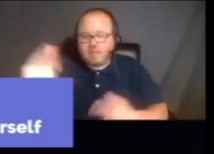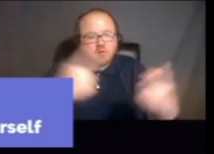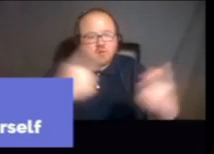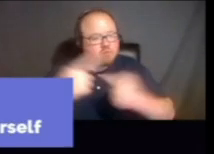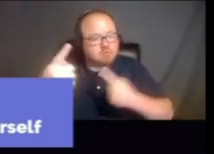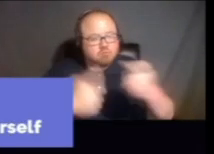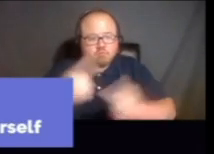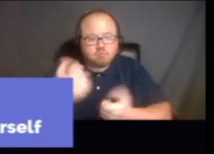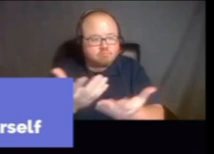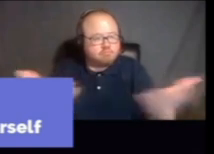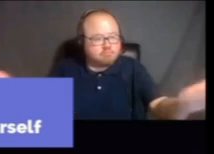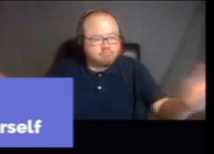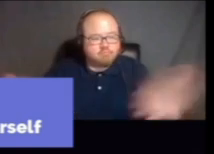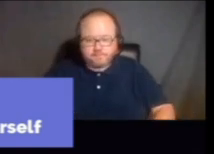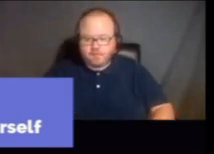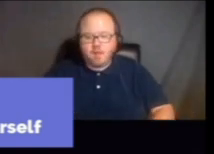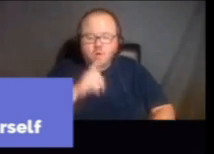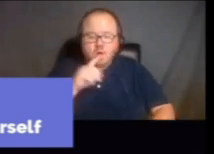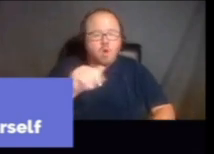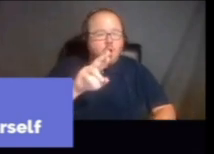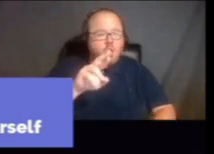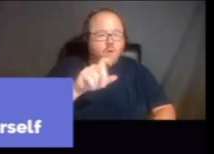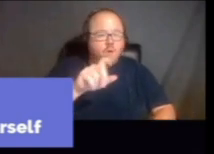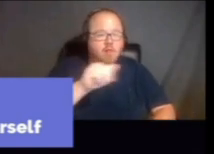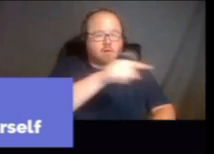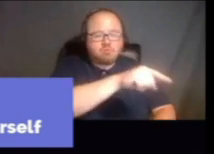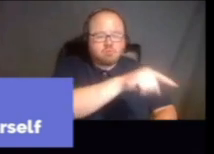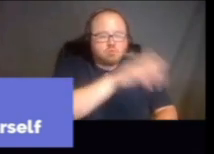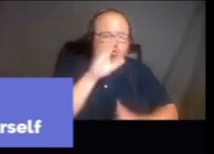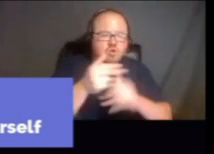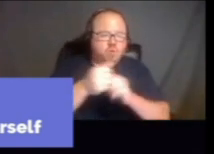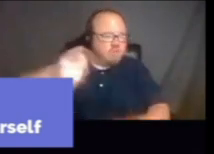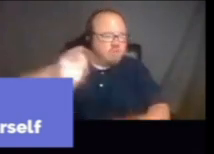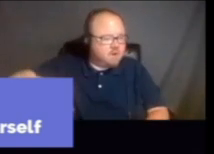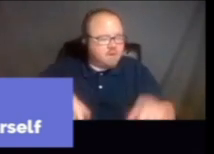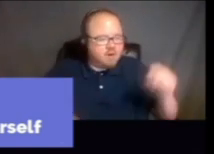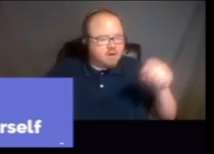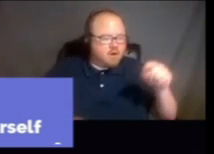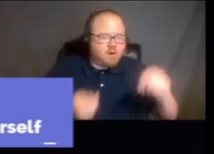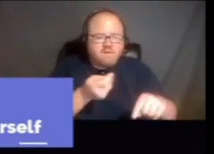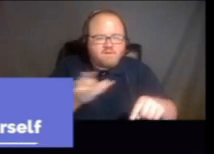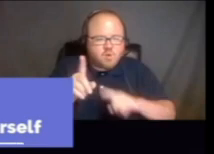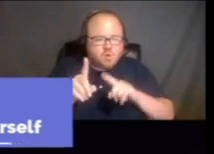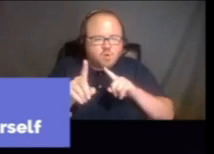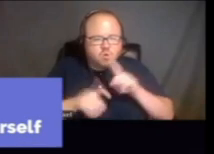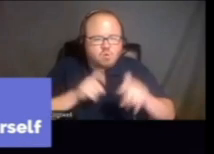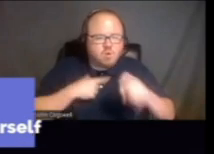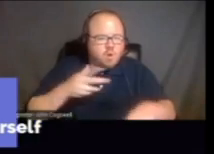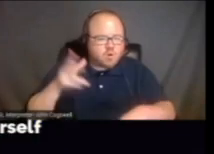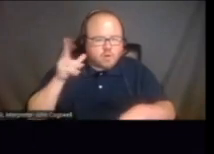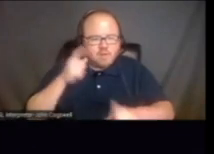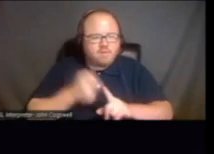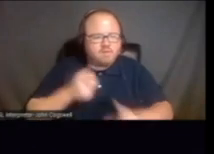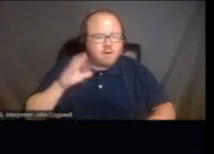have. And Aurelia, think we're going to share with them a couple of questions we would like to hear from